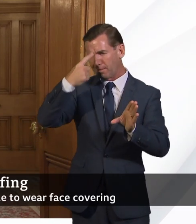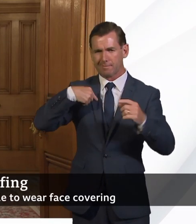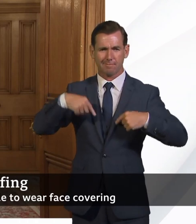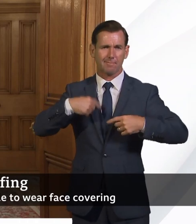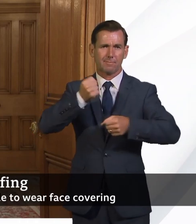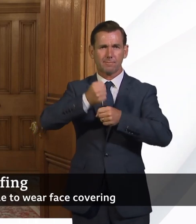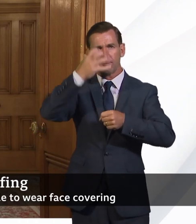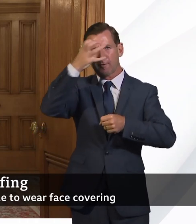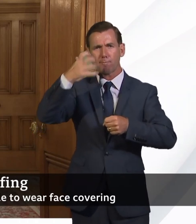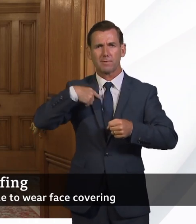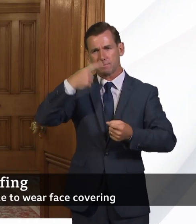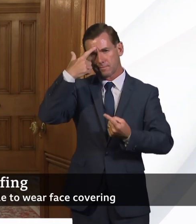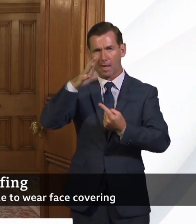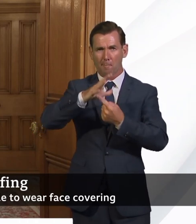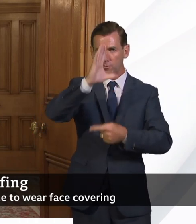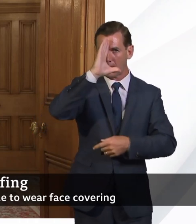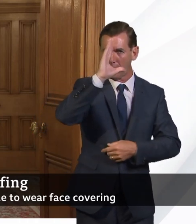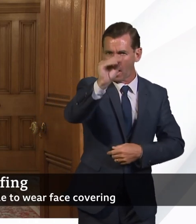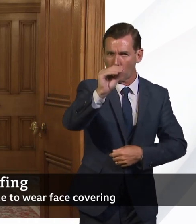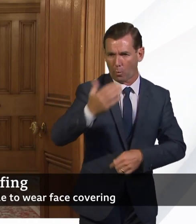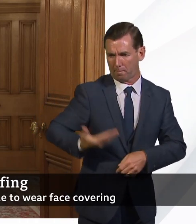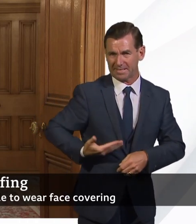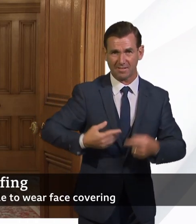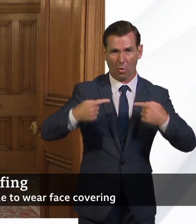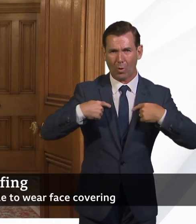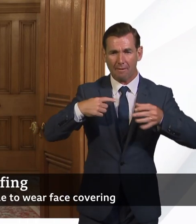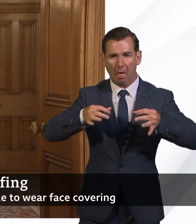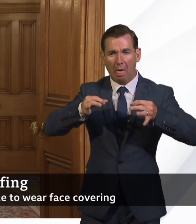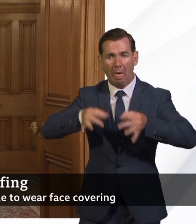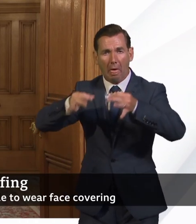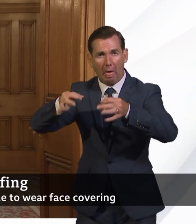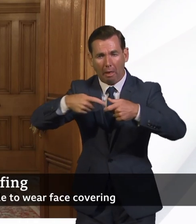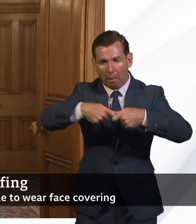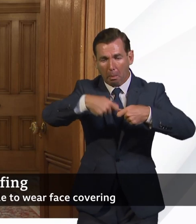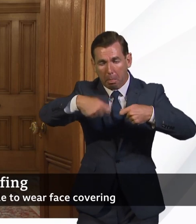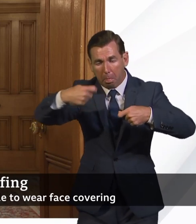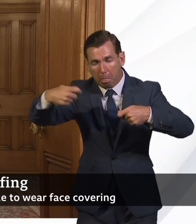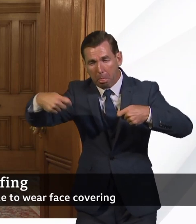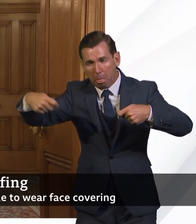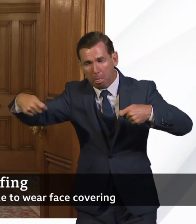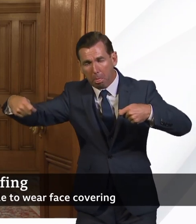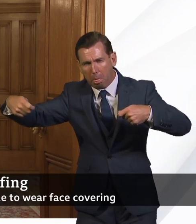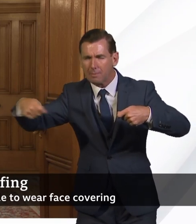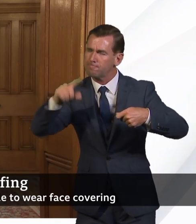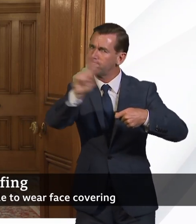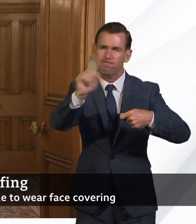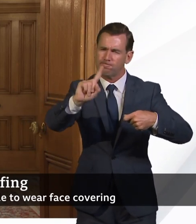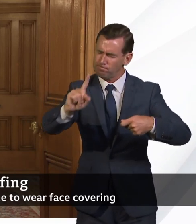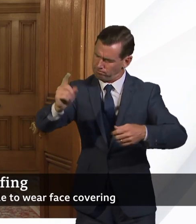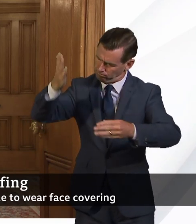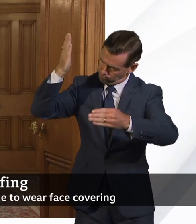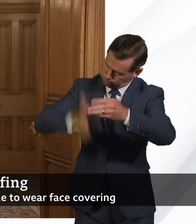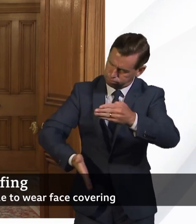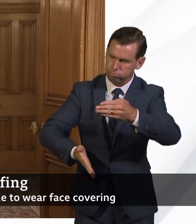absolute certainty that we will not be stretching out or extending the transition period in any way, shape or form. And that is absolutely